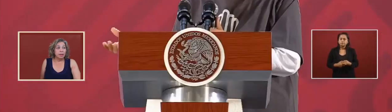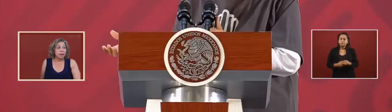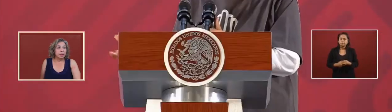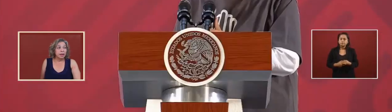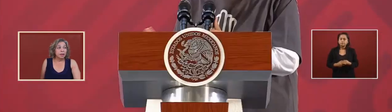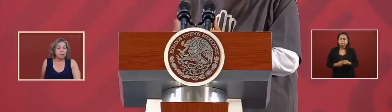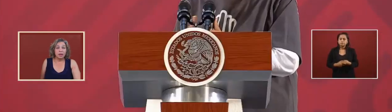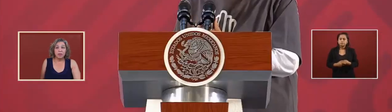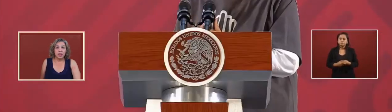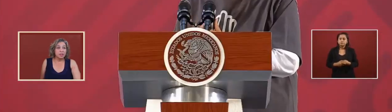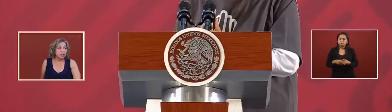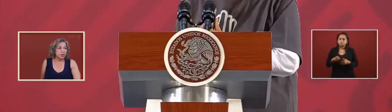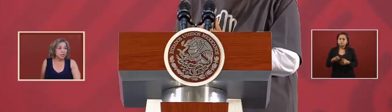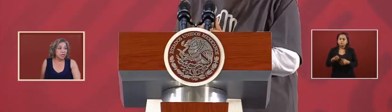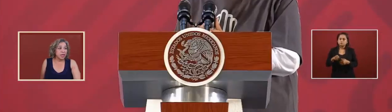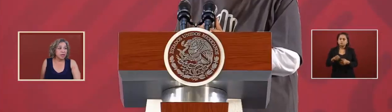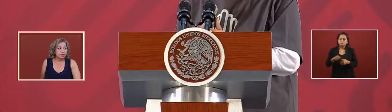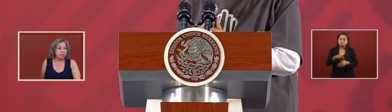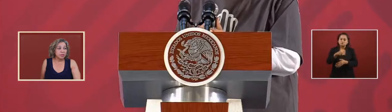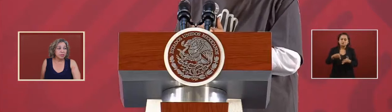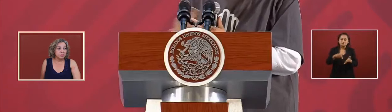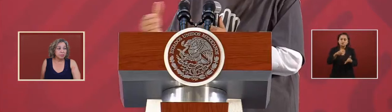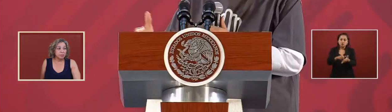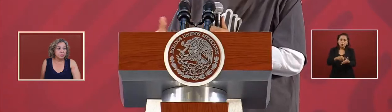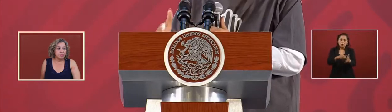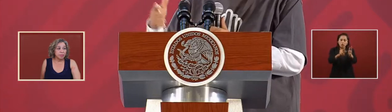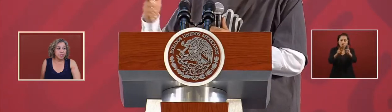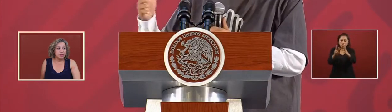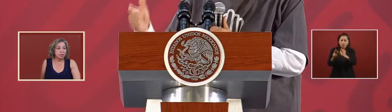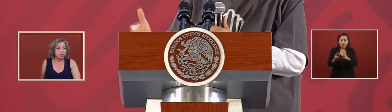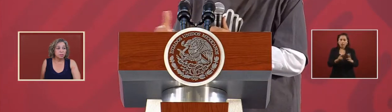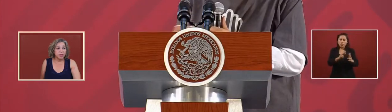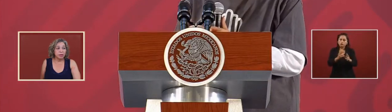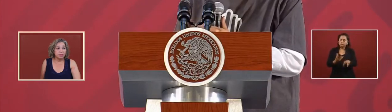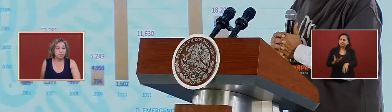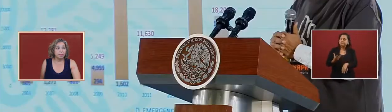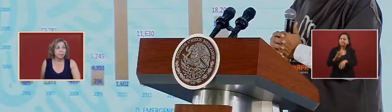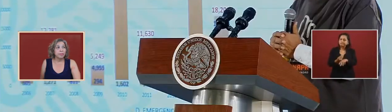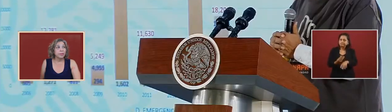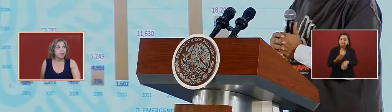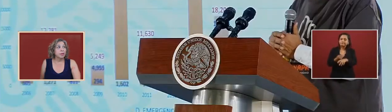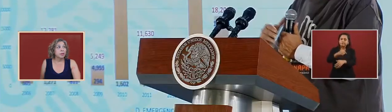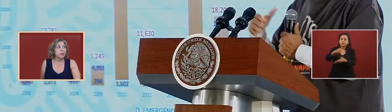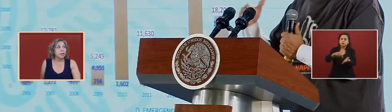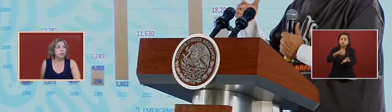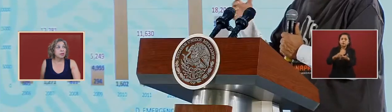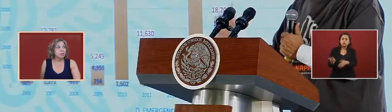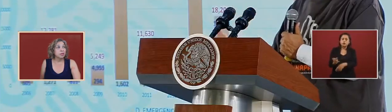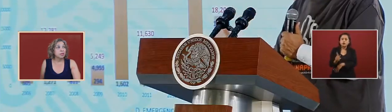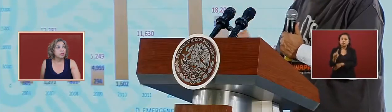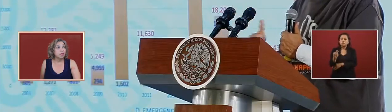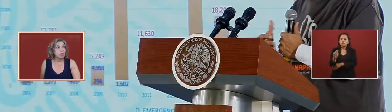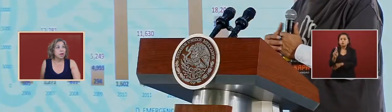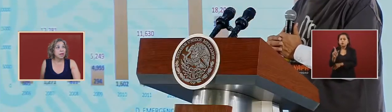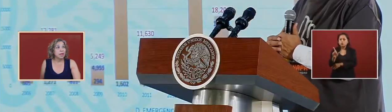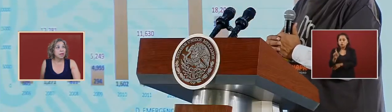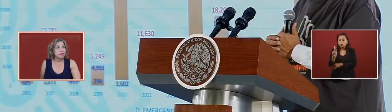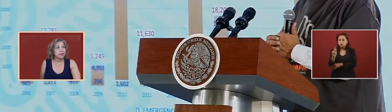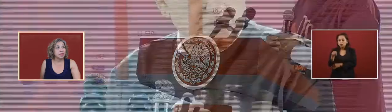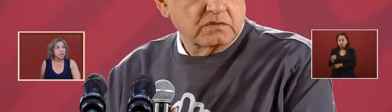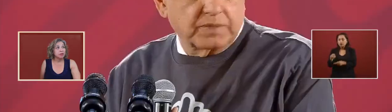they reconstructed towns and they worked in